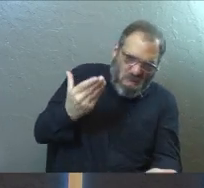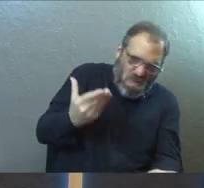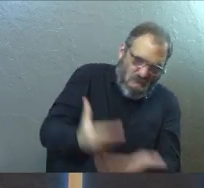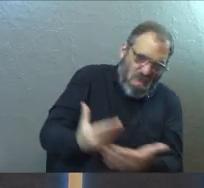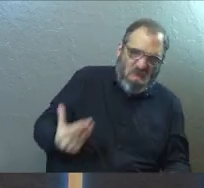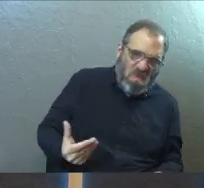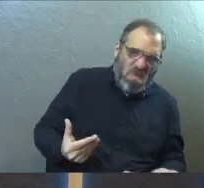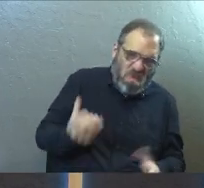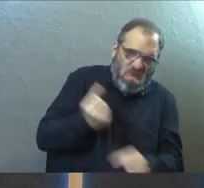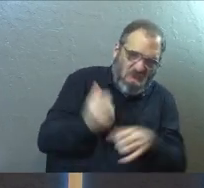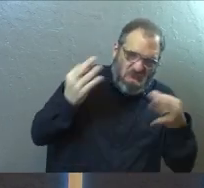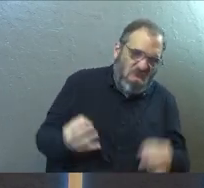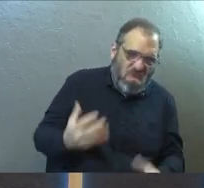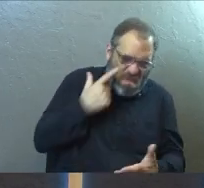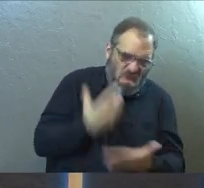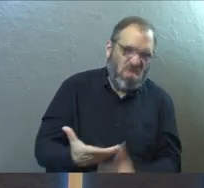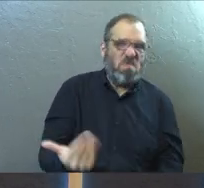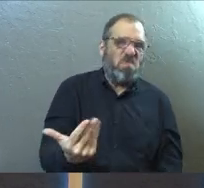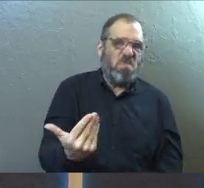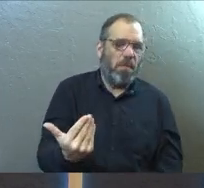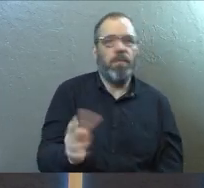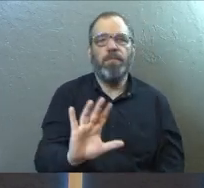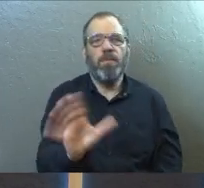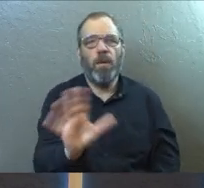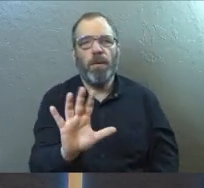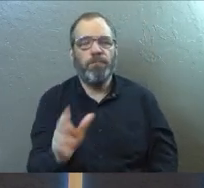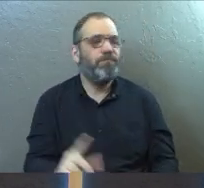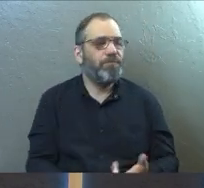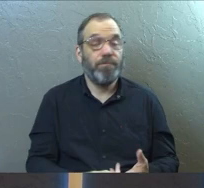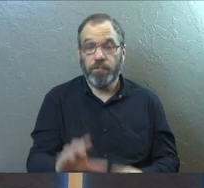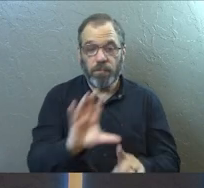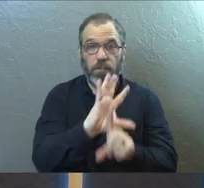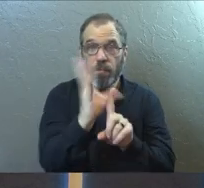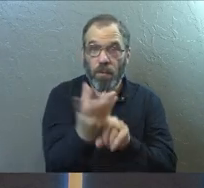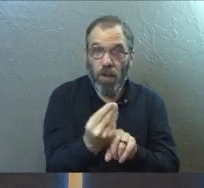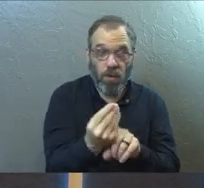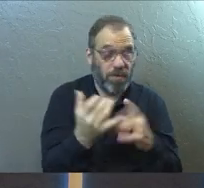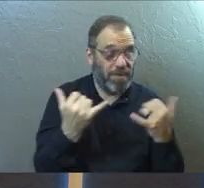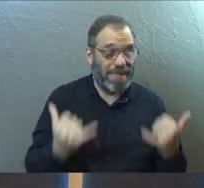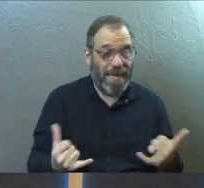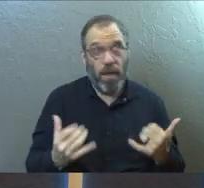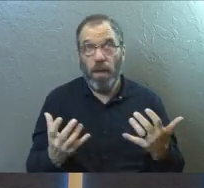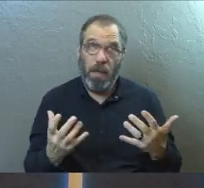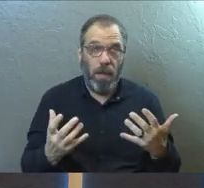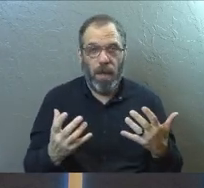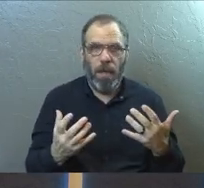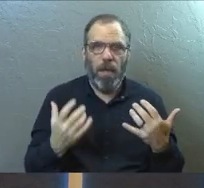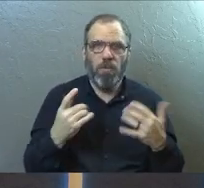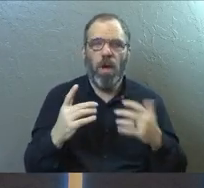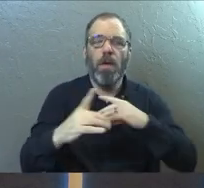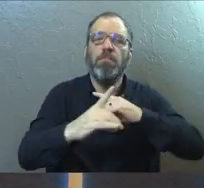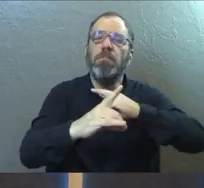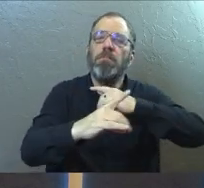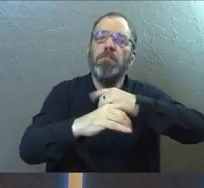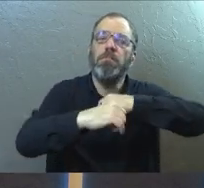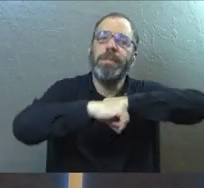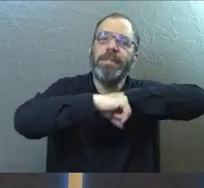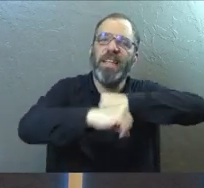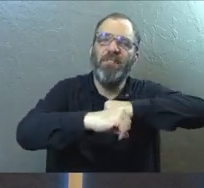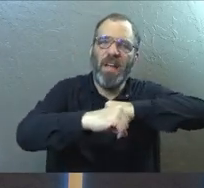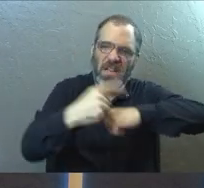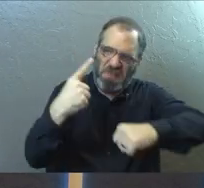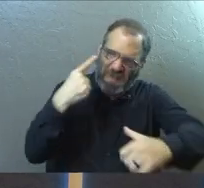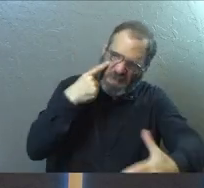before you finally make a decision. Sometimes our culture in modern times, we try to defend that